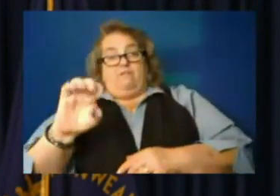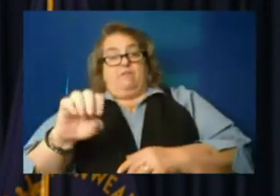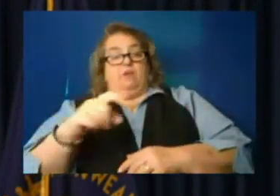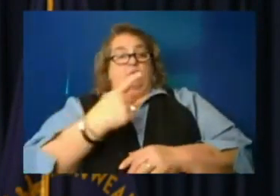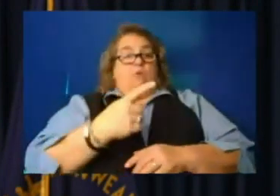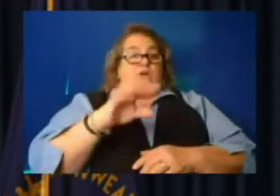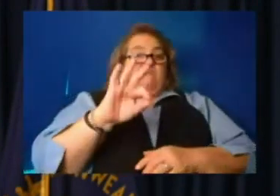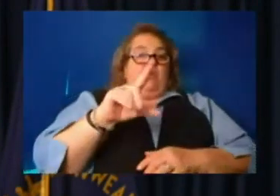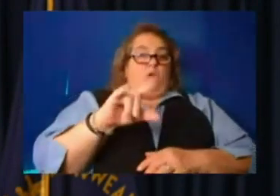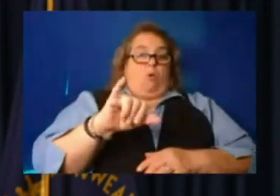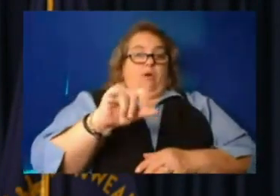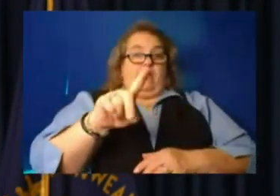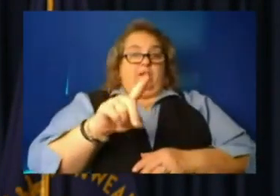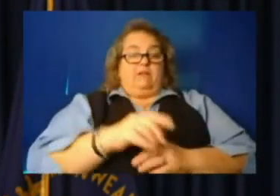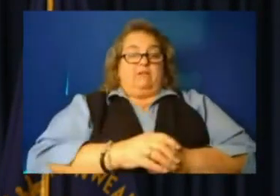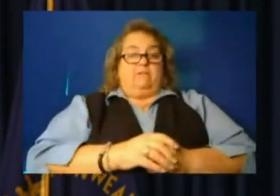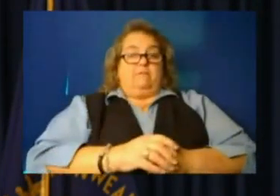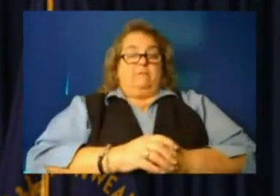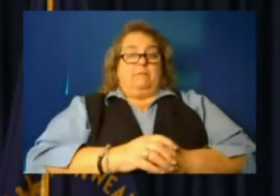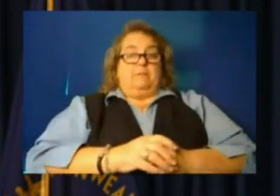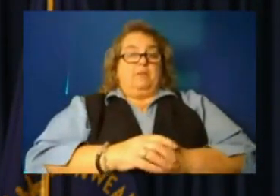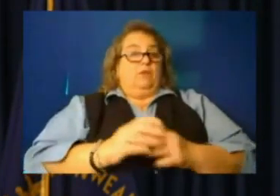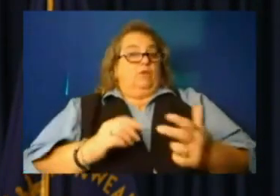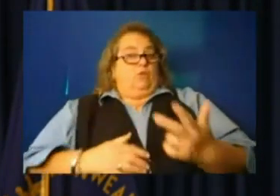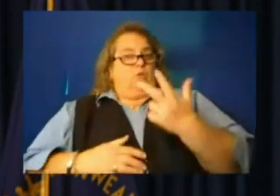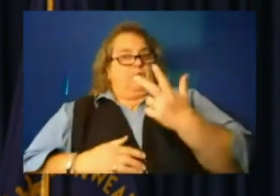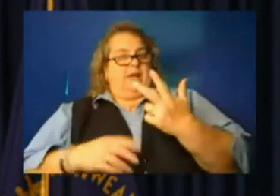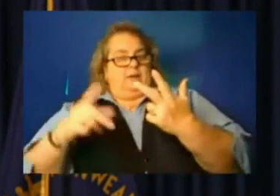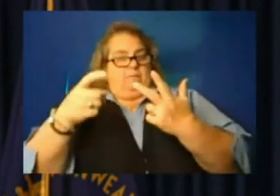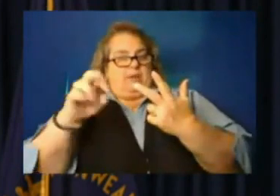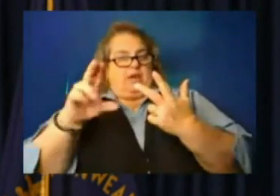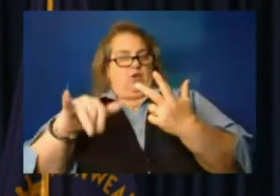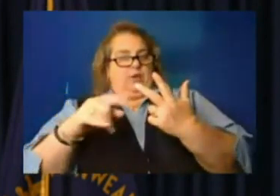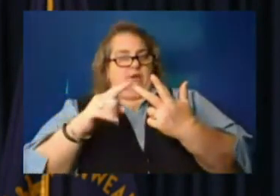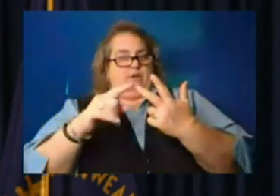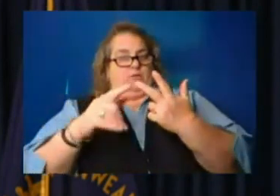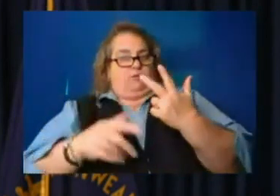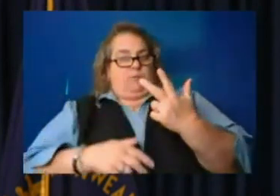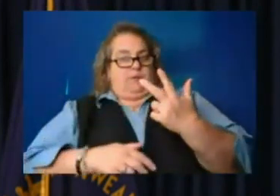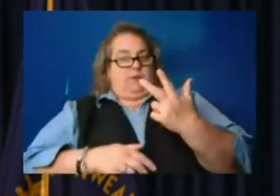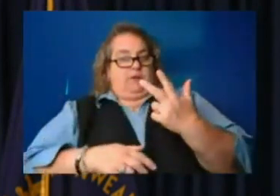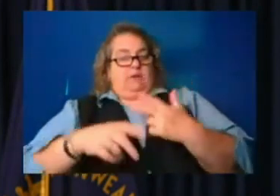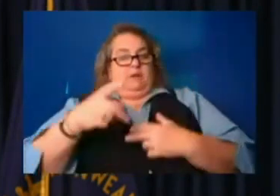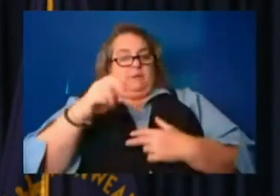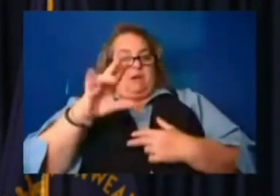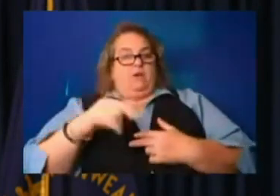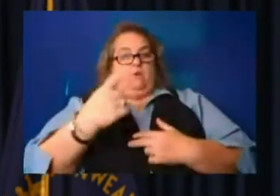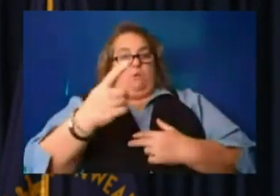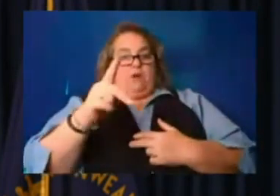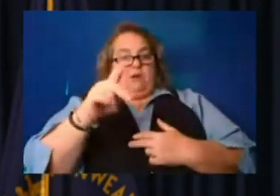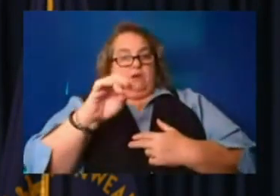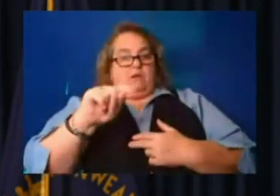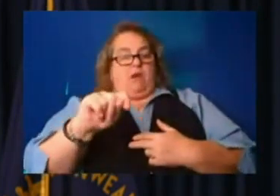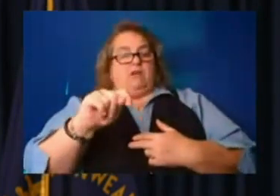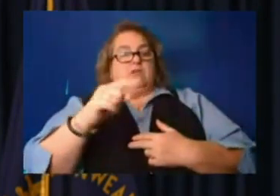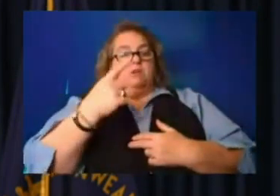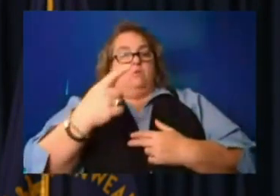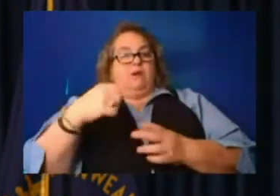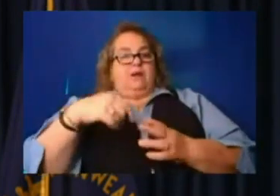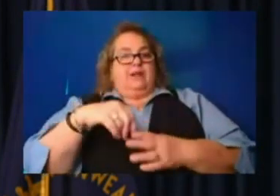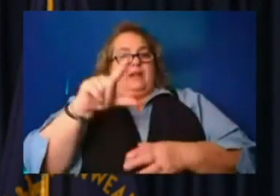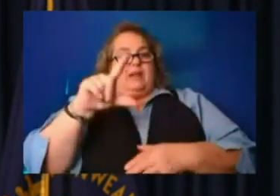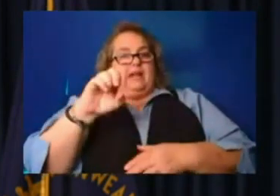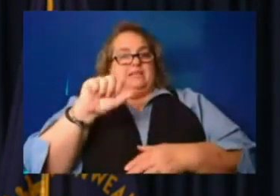I'm sorry, there are three in Perry. Um, one in Knott and one in Leslie. You can